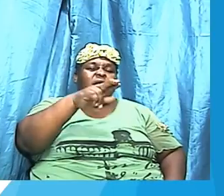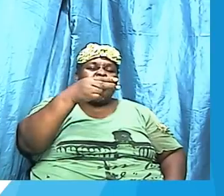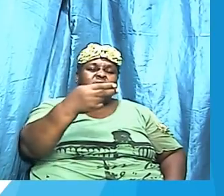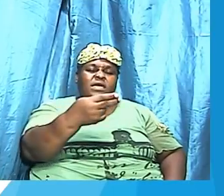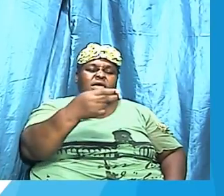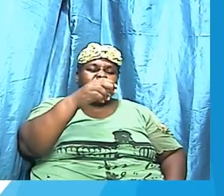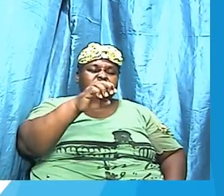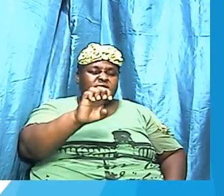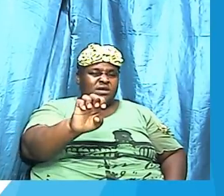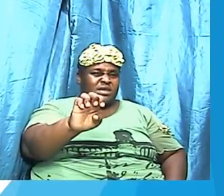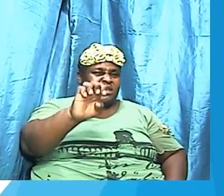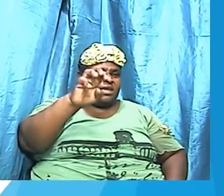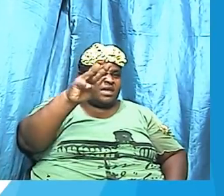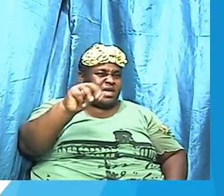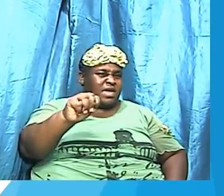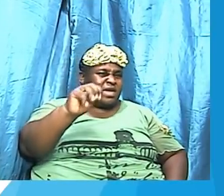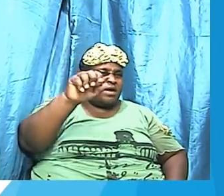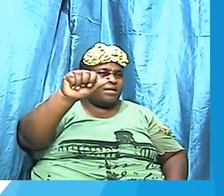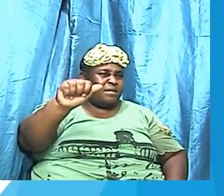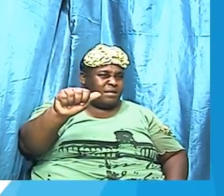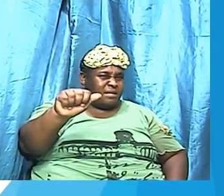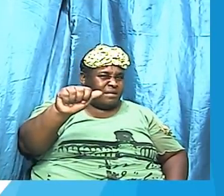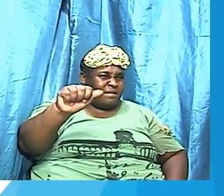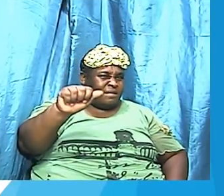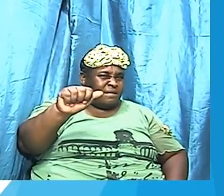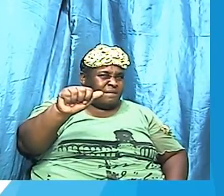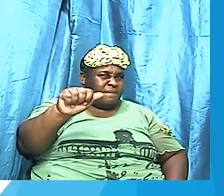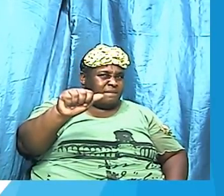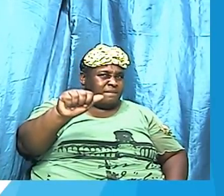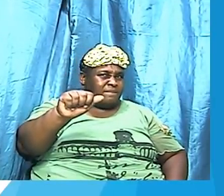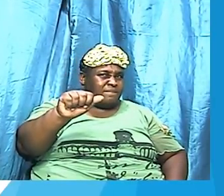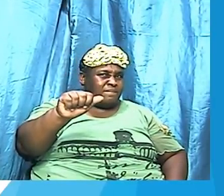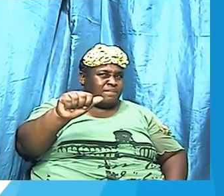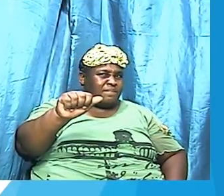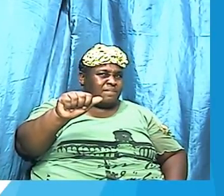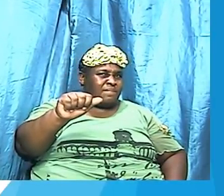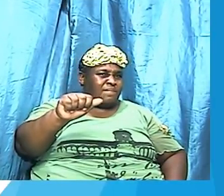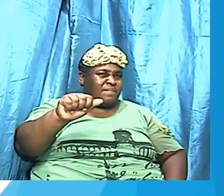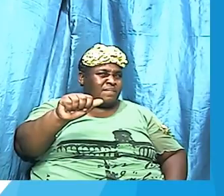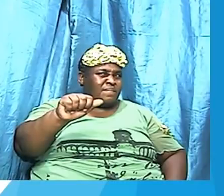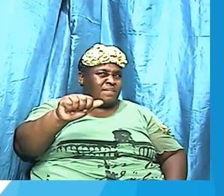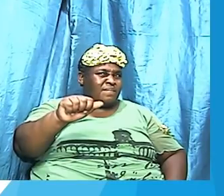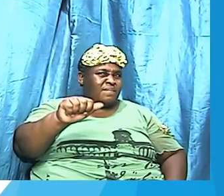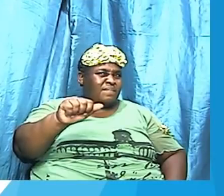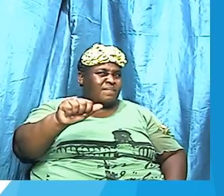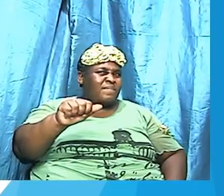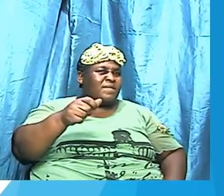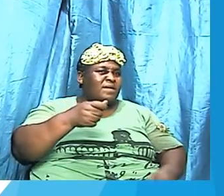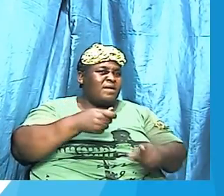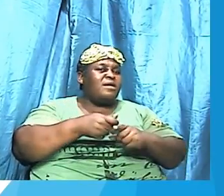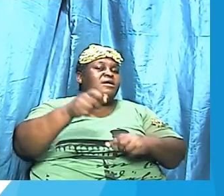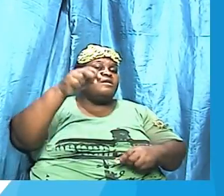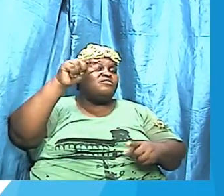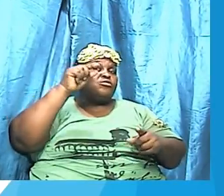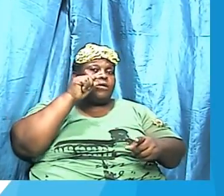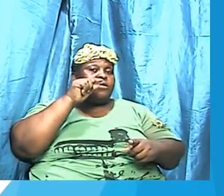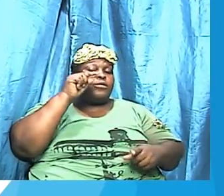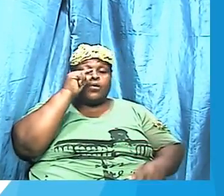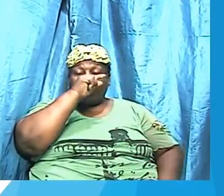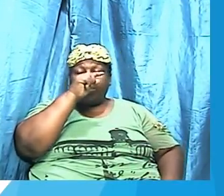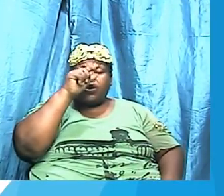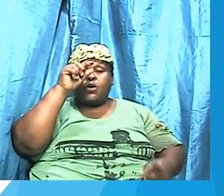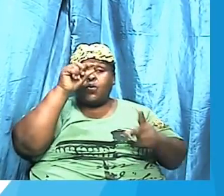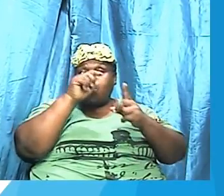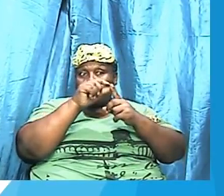-E-M-A, rima, is taken from the Greek word